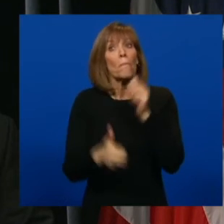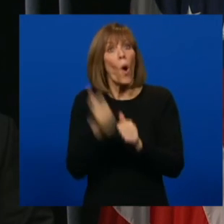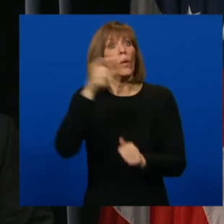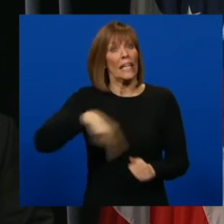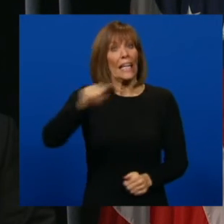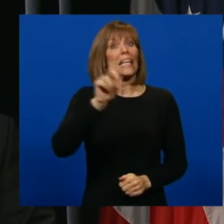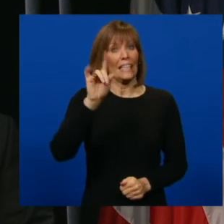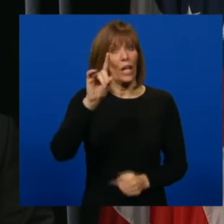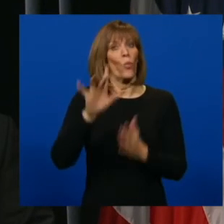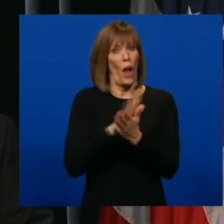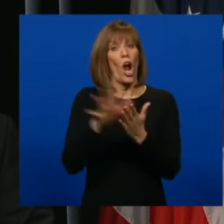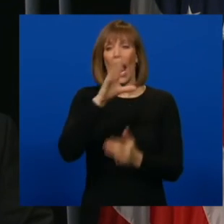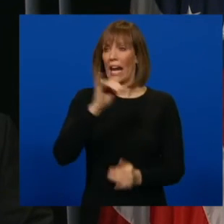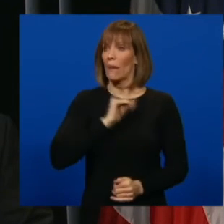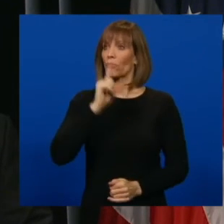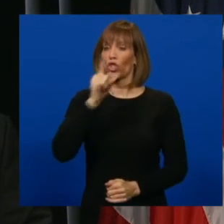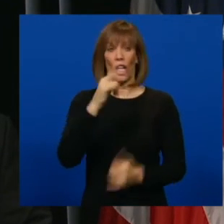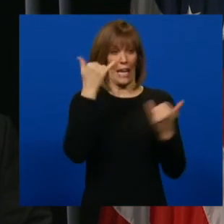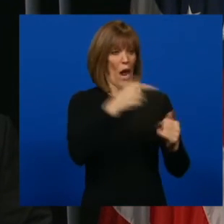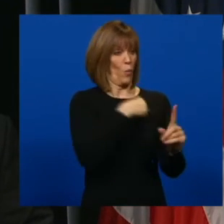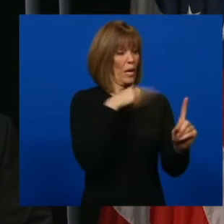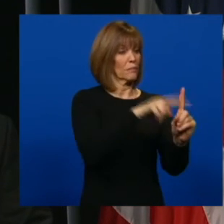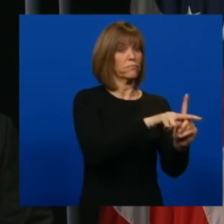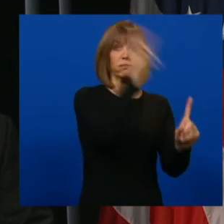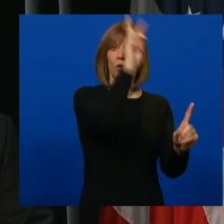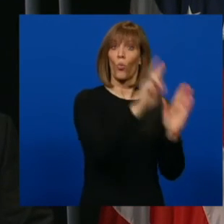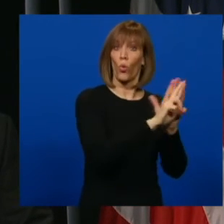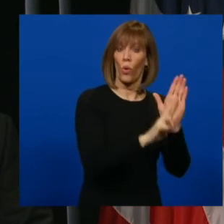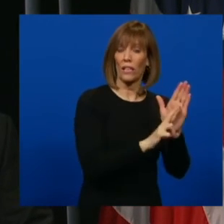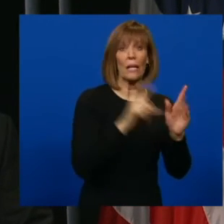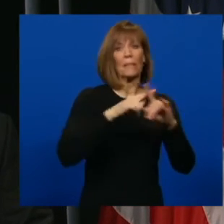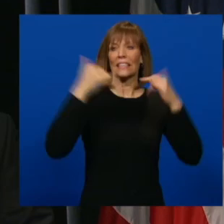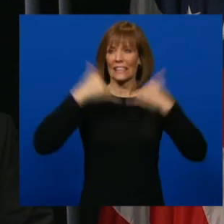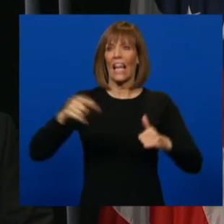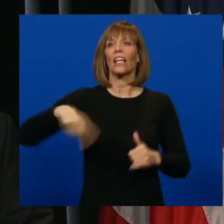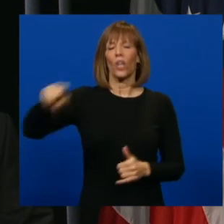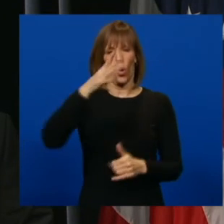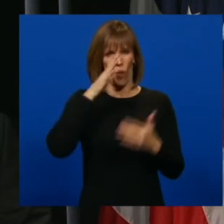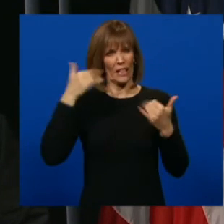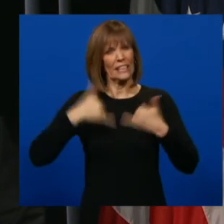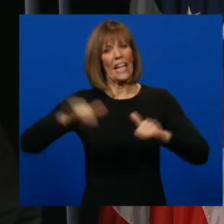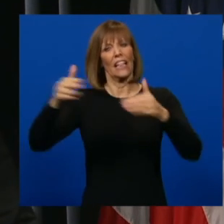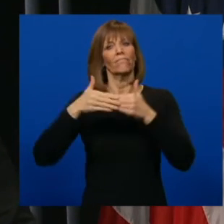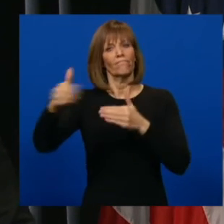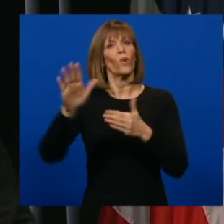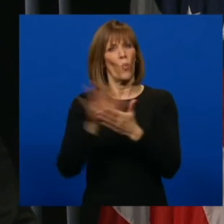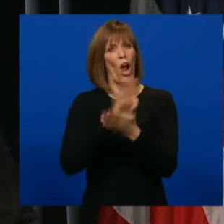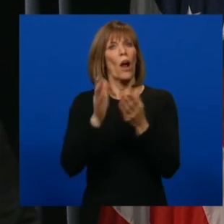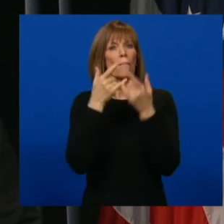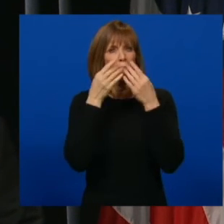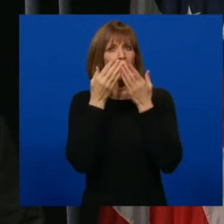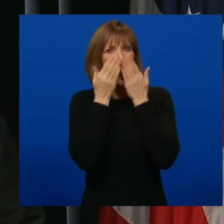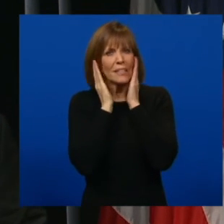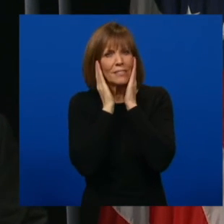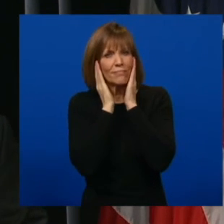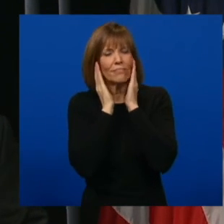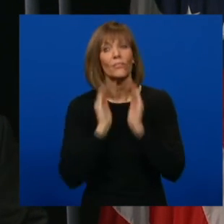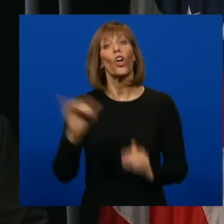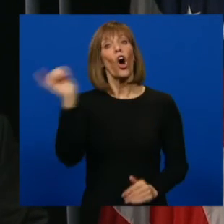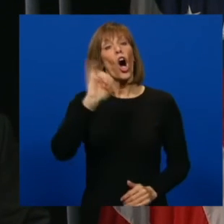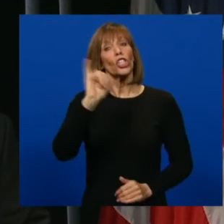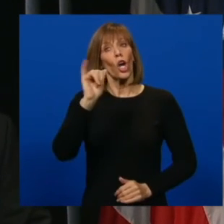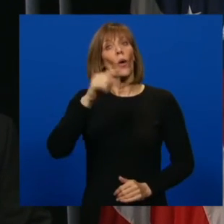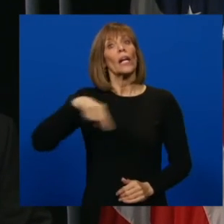and I'm confident that they will continue to do so. I also trust that business owners will continue to make decisions about how they operate